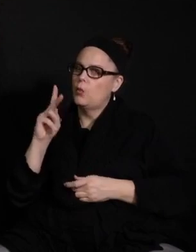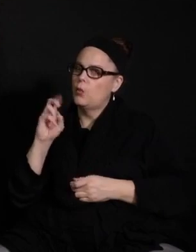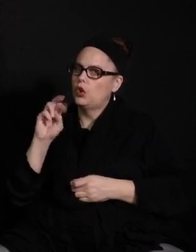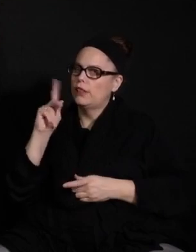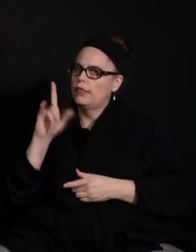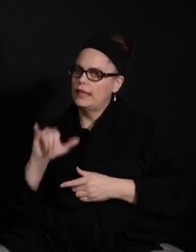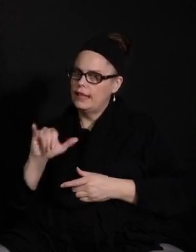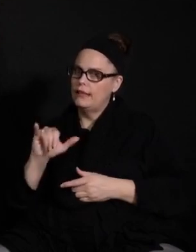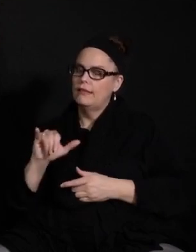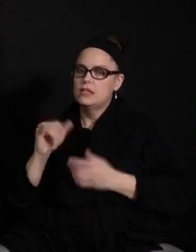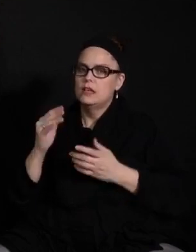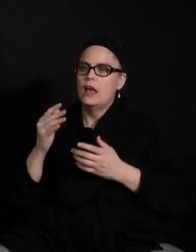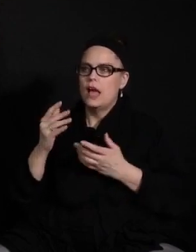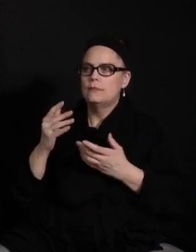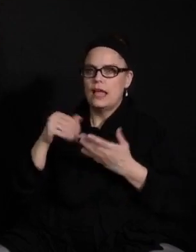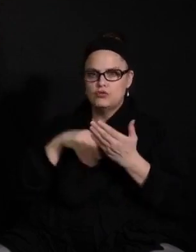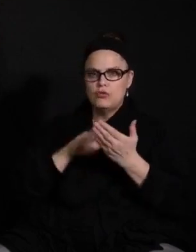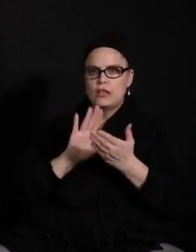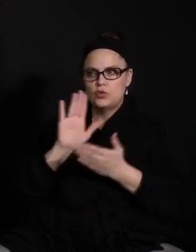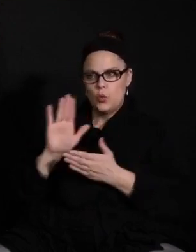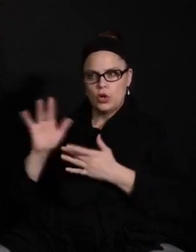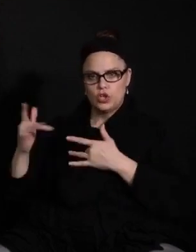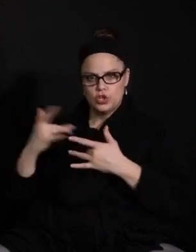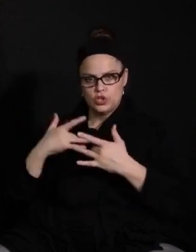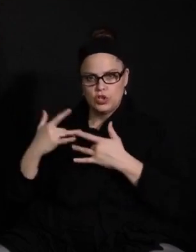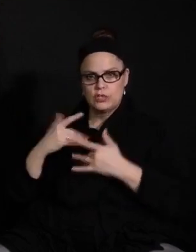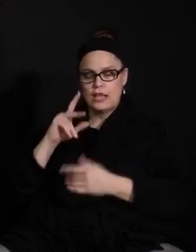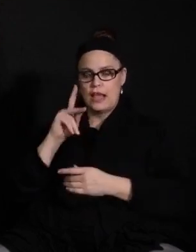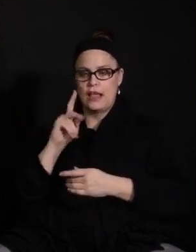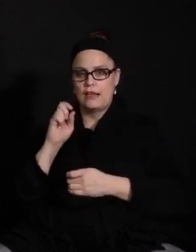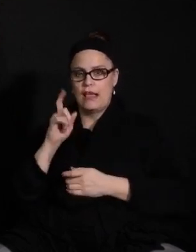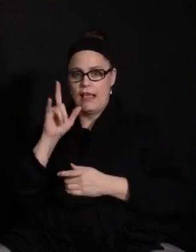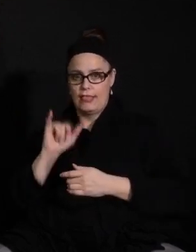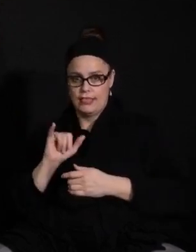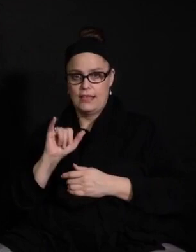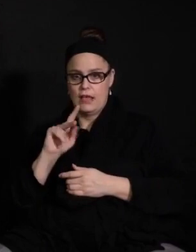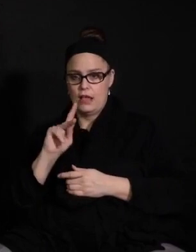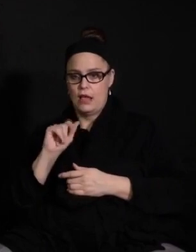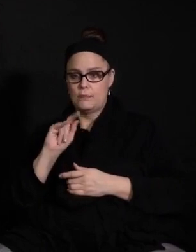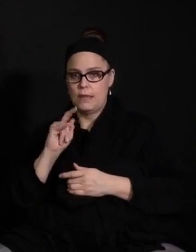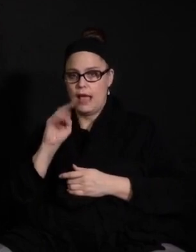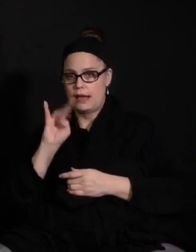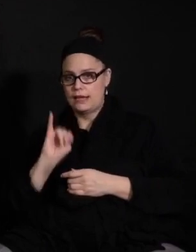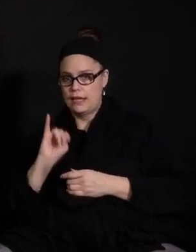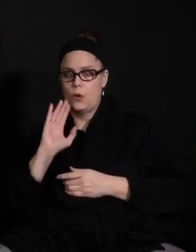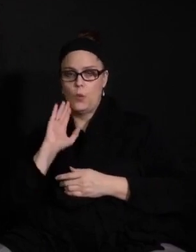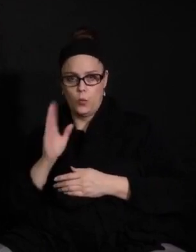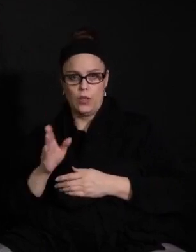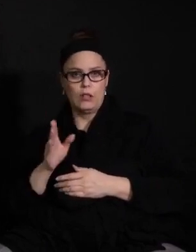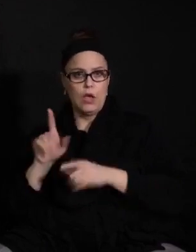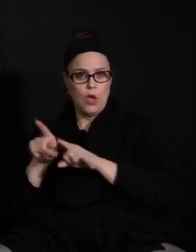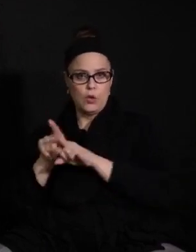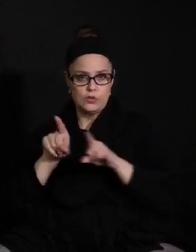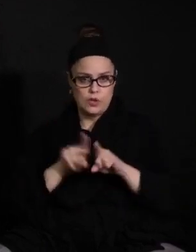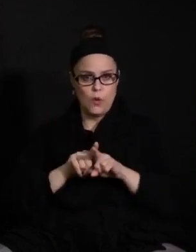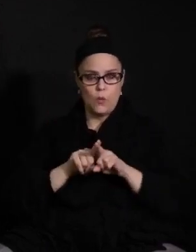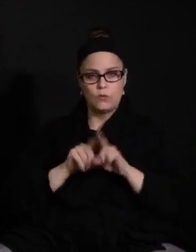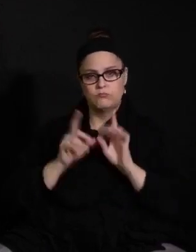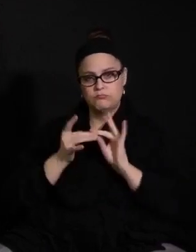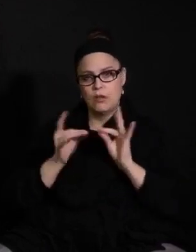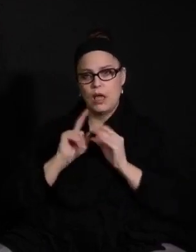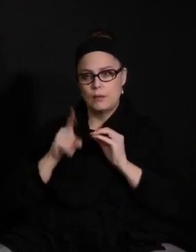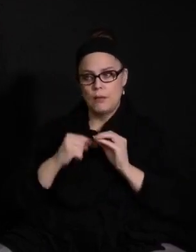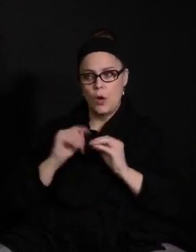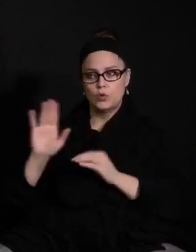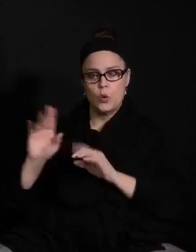concerns that you have. I also have Kathy Kamani is on our call as well and perhaps can talk about some of the attendance issues that you